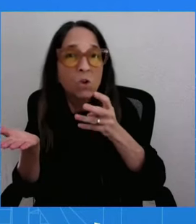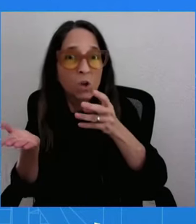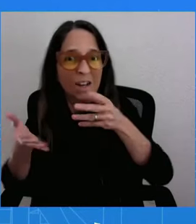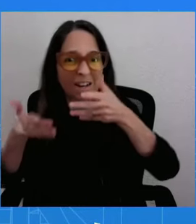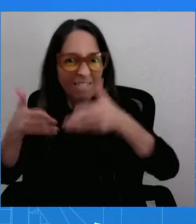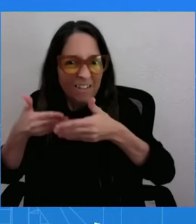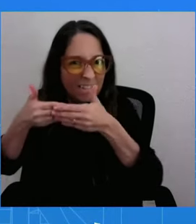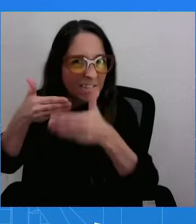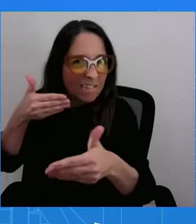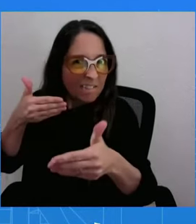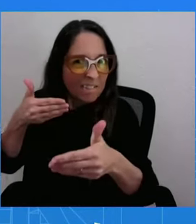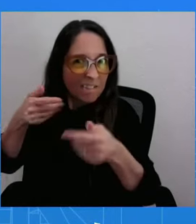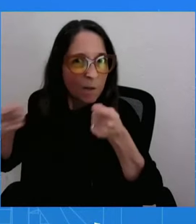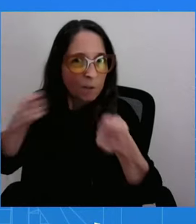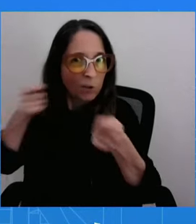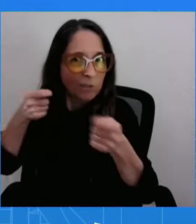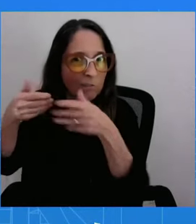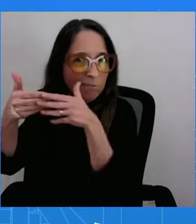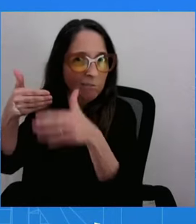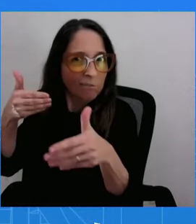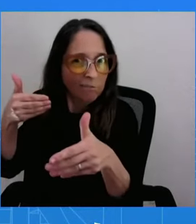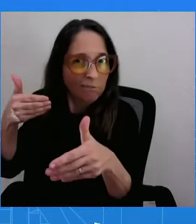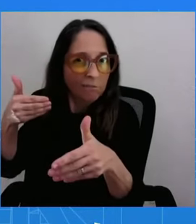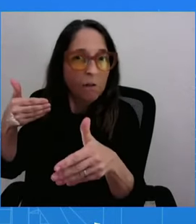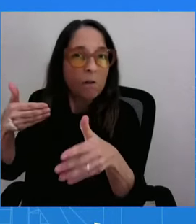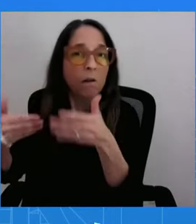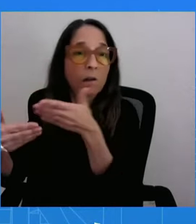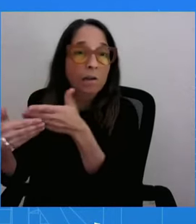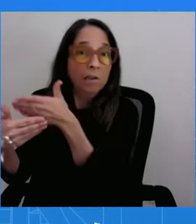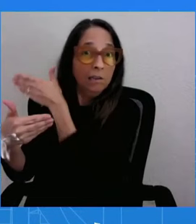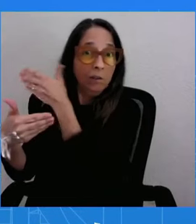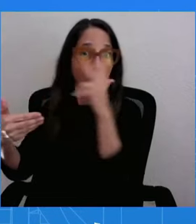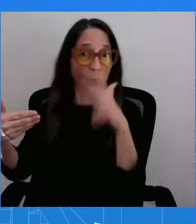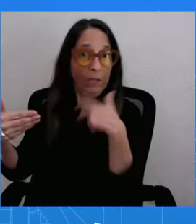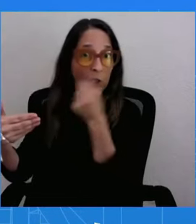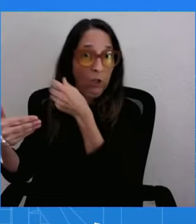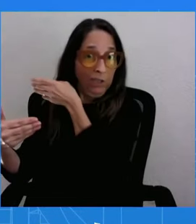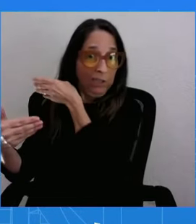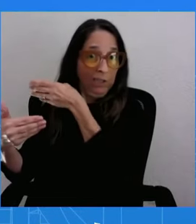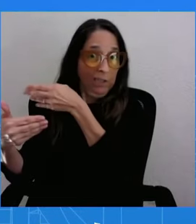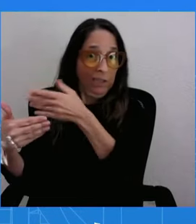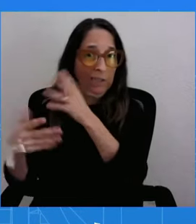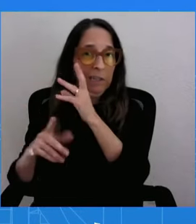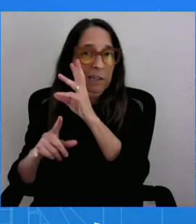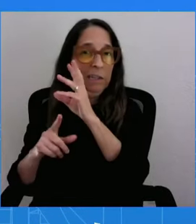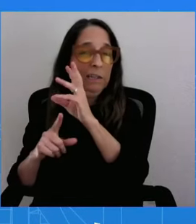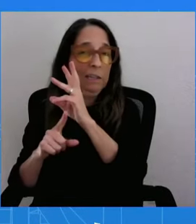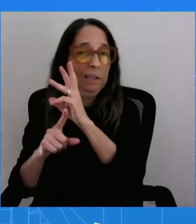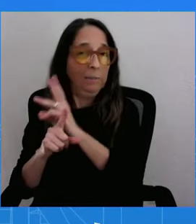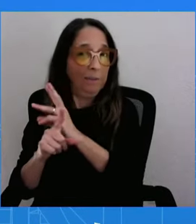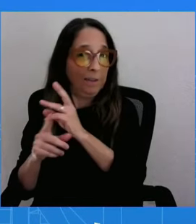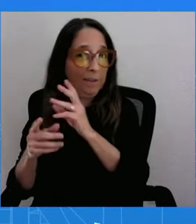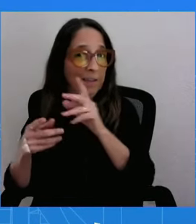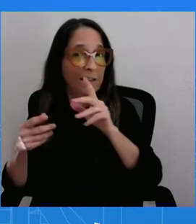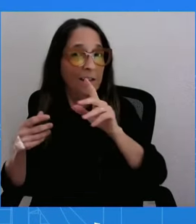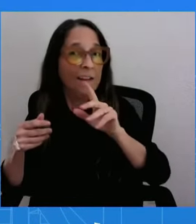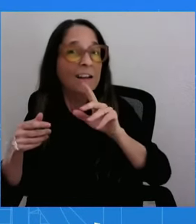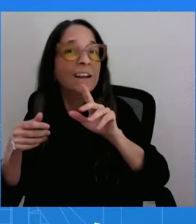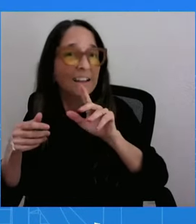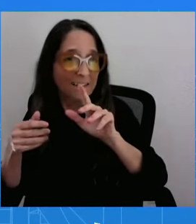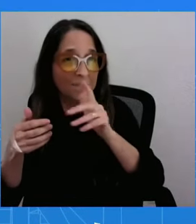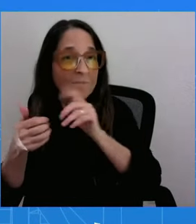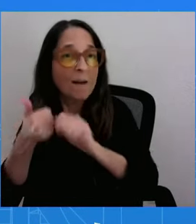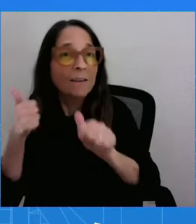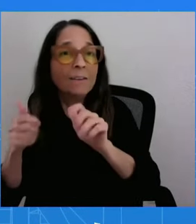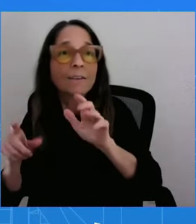president was able to do is pass a bipartisan piece of legislation to deal with gun violence and something that we hadn't seen